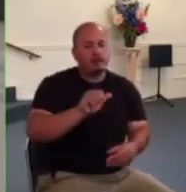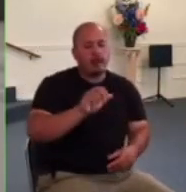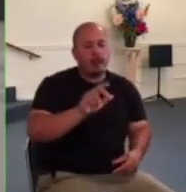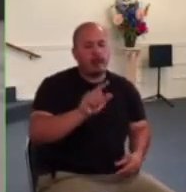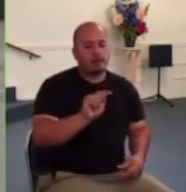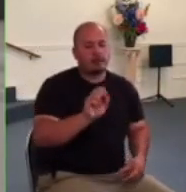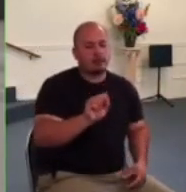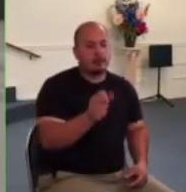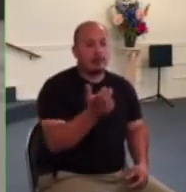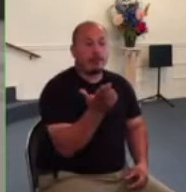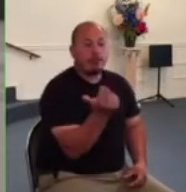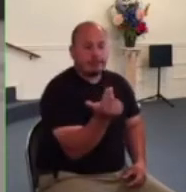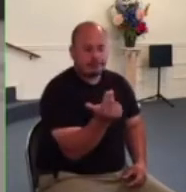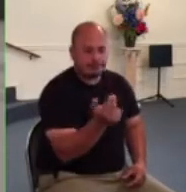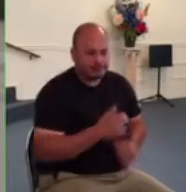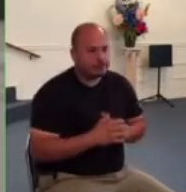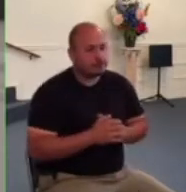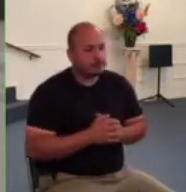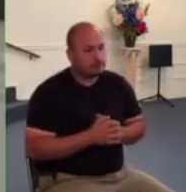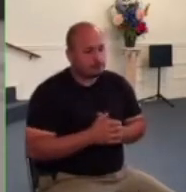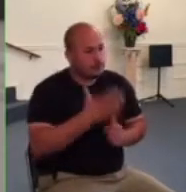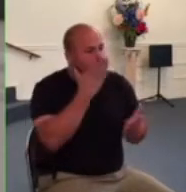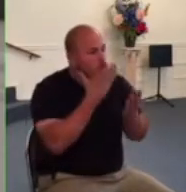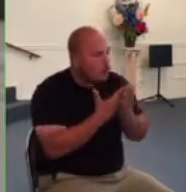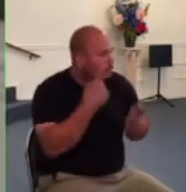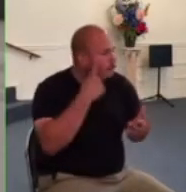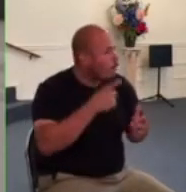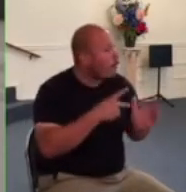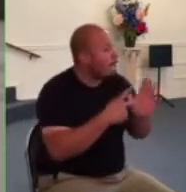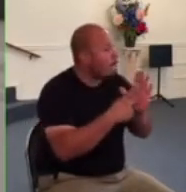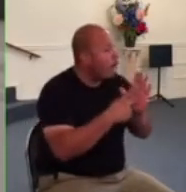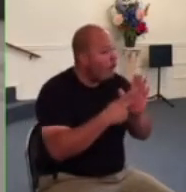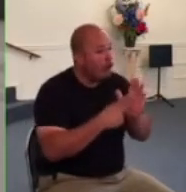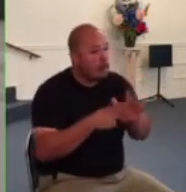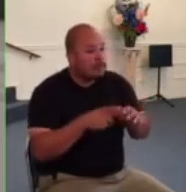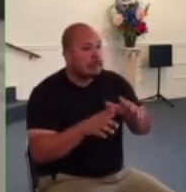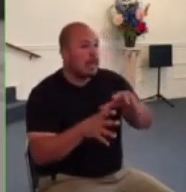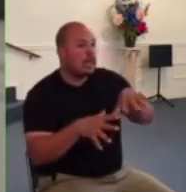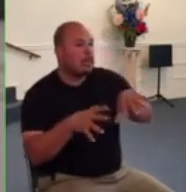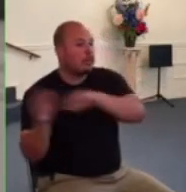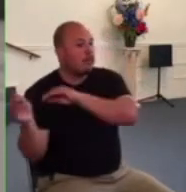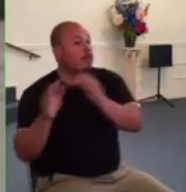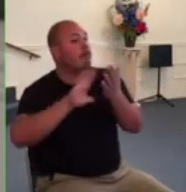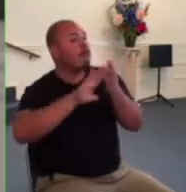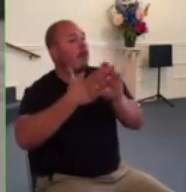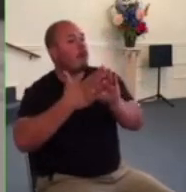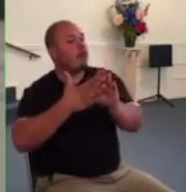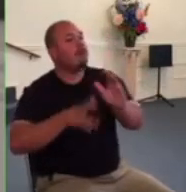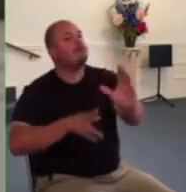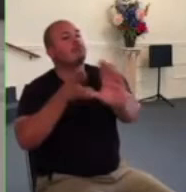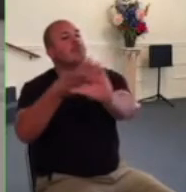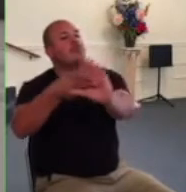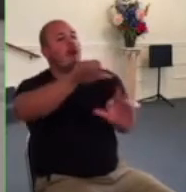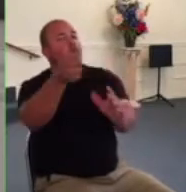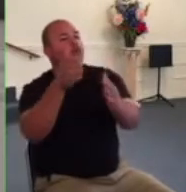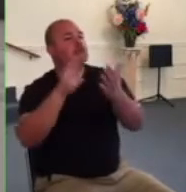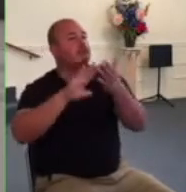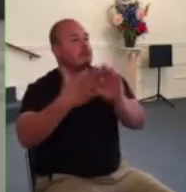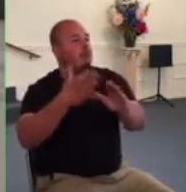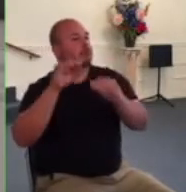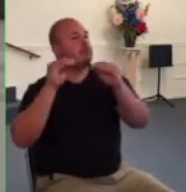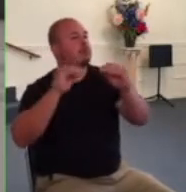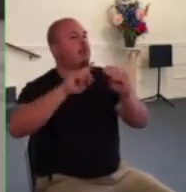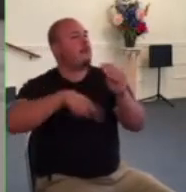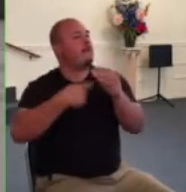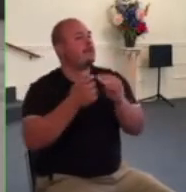the city authorities and leave town and go teach about jesus elsewhere both were the right thing to do